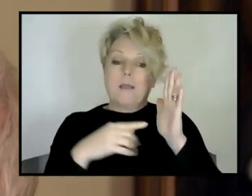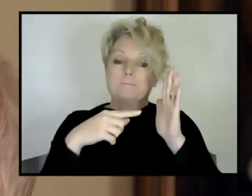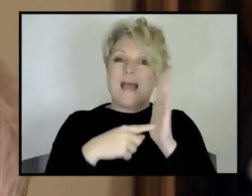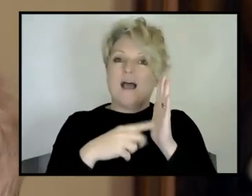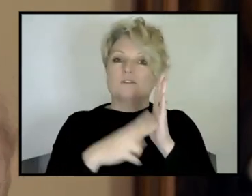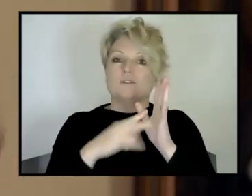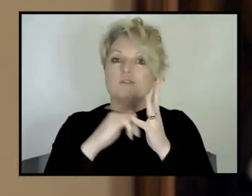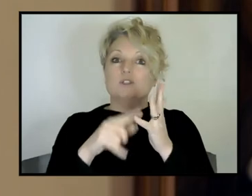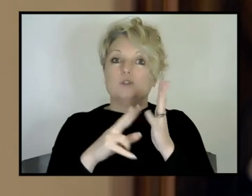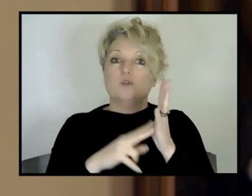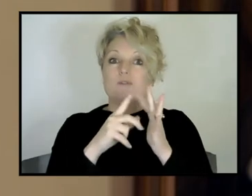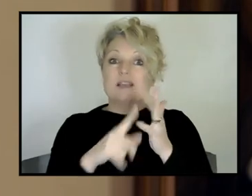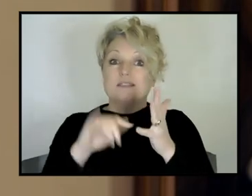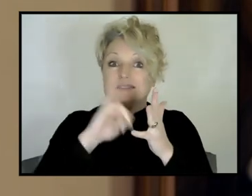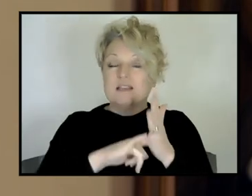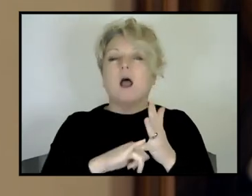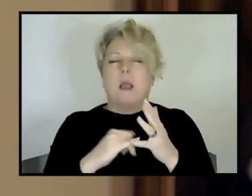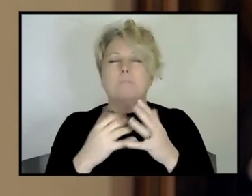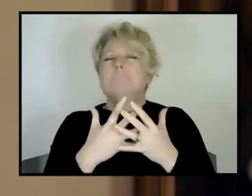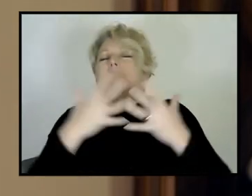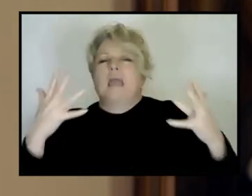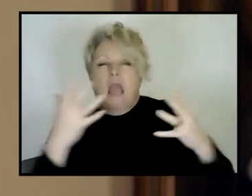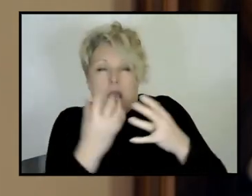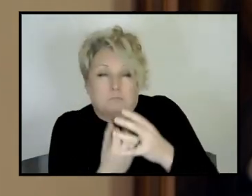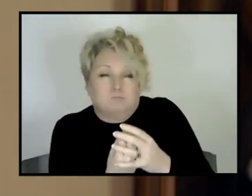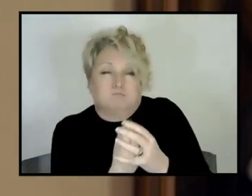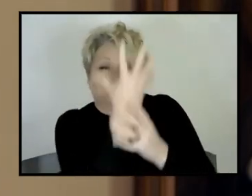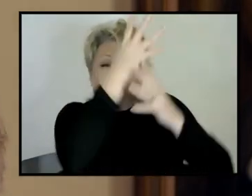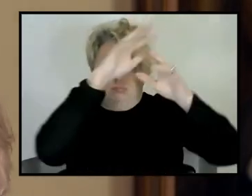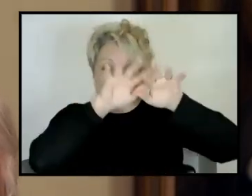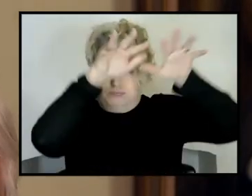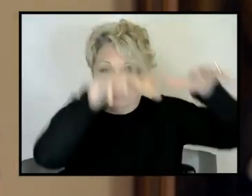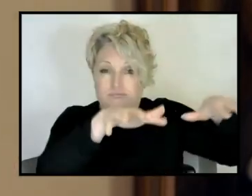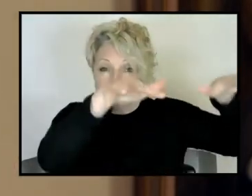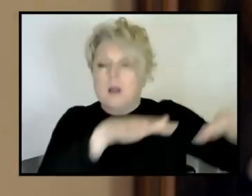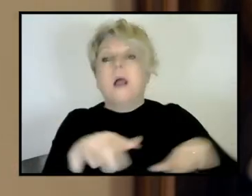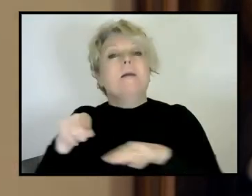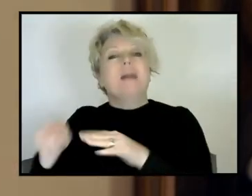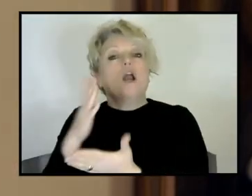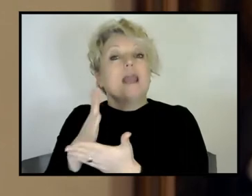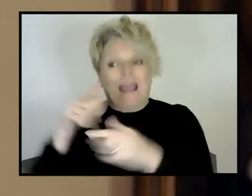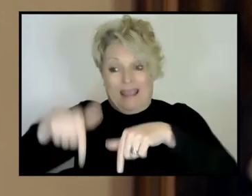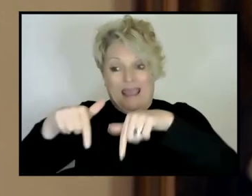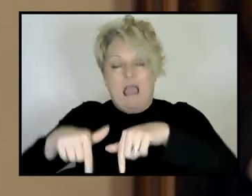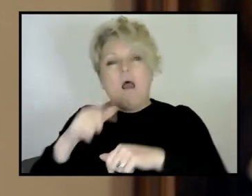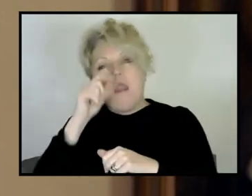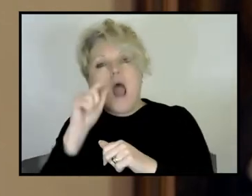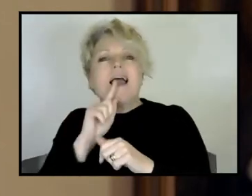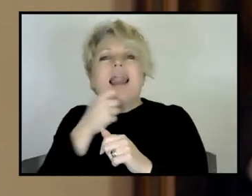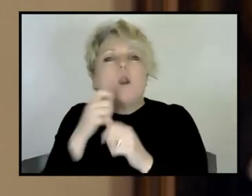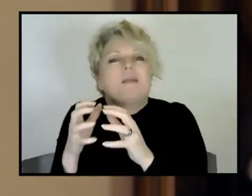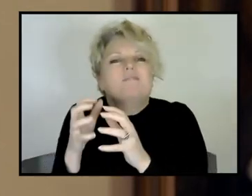warning, um, that over a few years, they might build up, they might make a bit of noise and, and, and, and whatever,